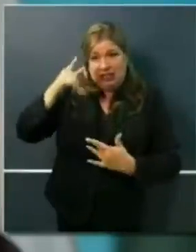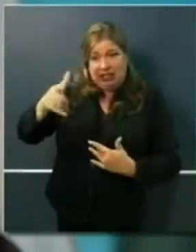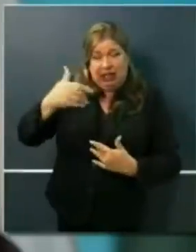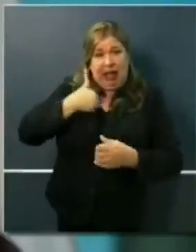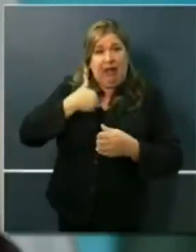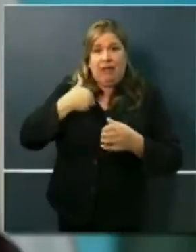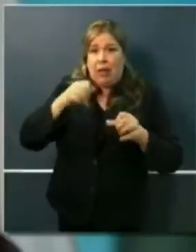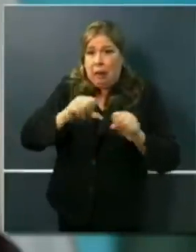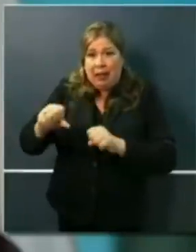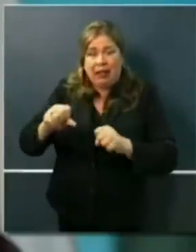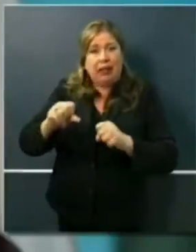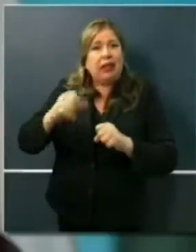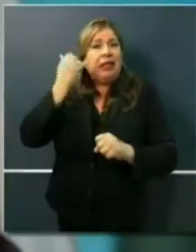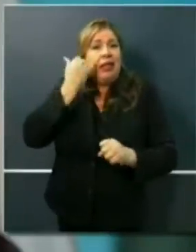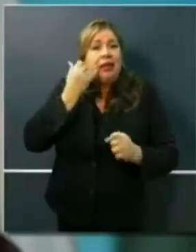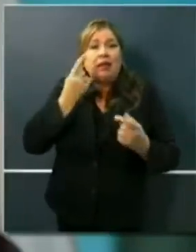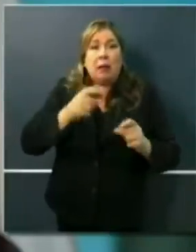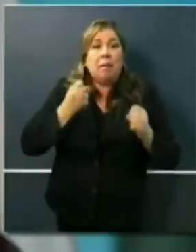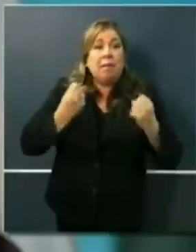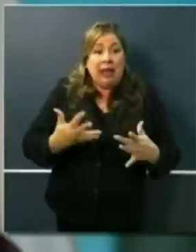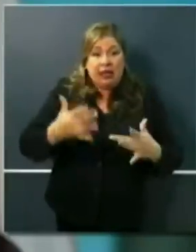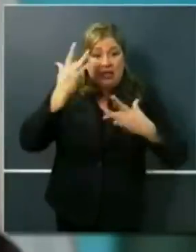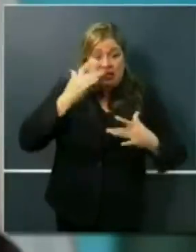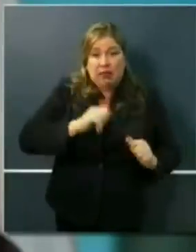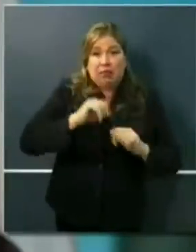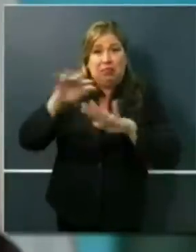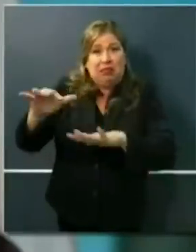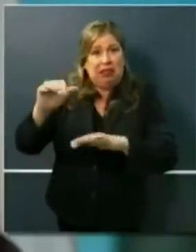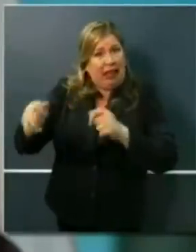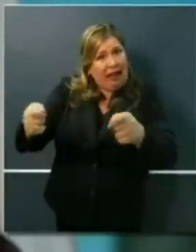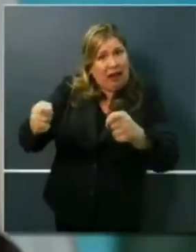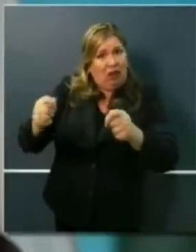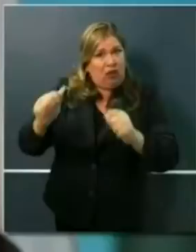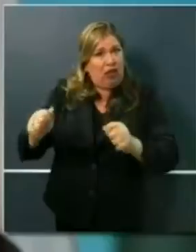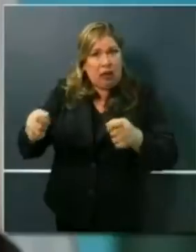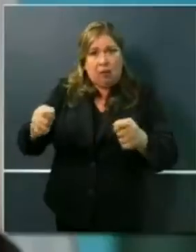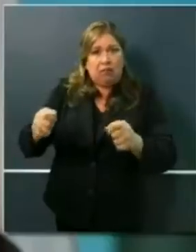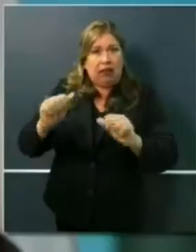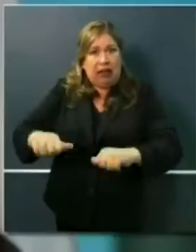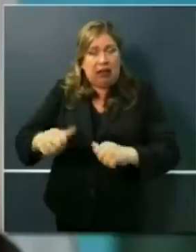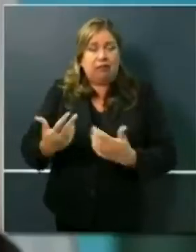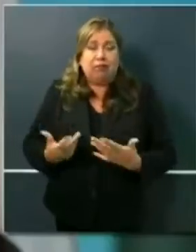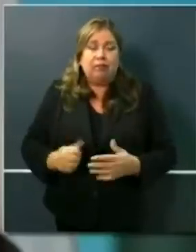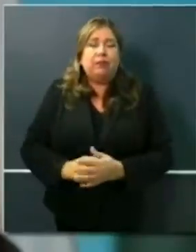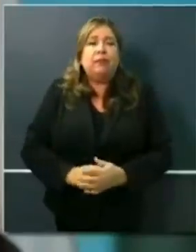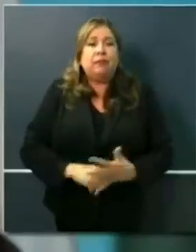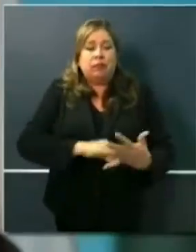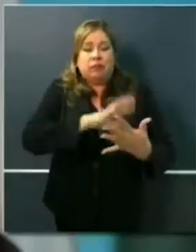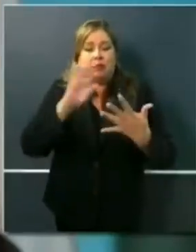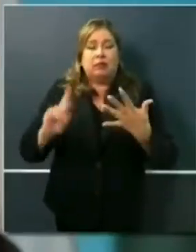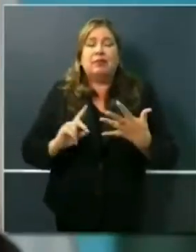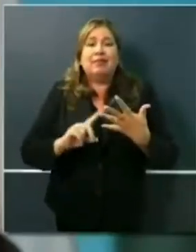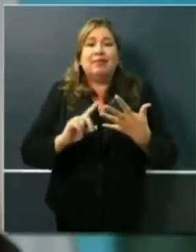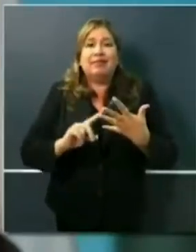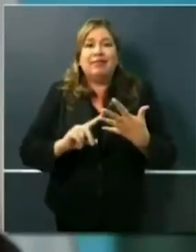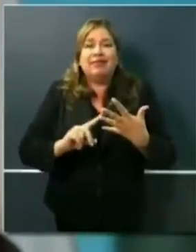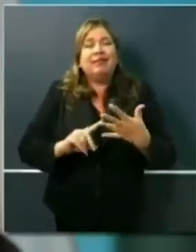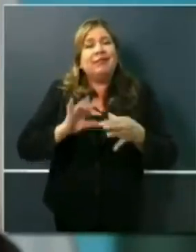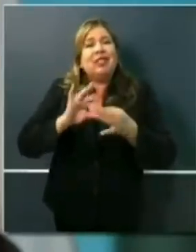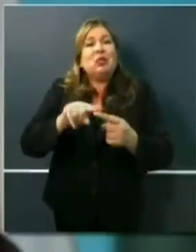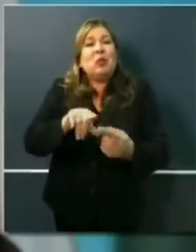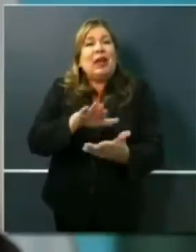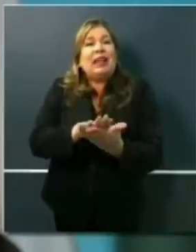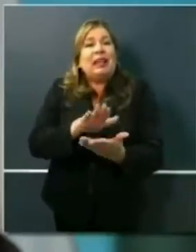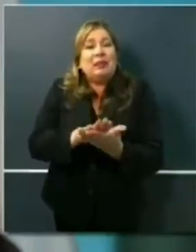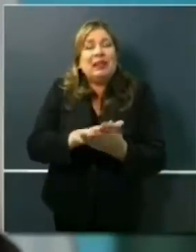frame is to continue the work that we've been doing on a weekly basis, and that is to engage academia, to engage